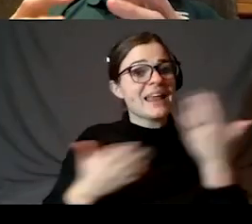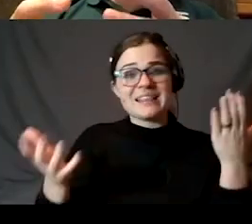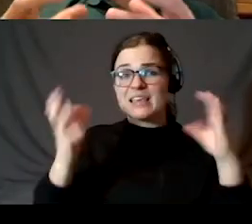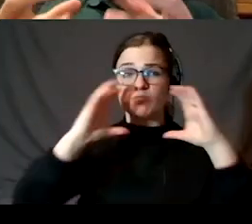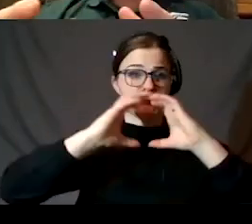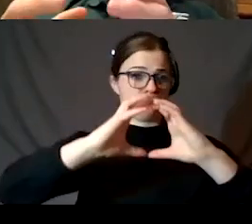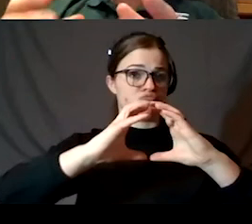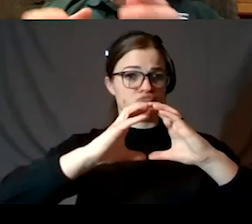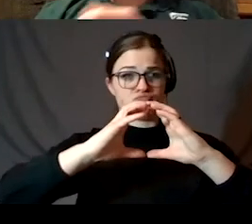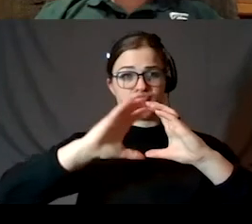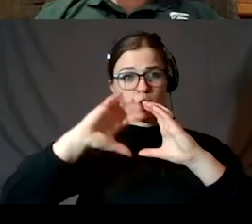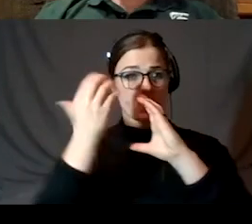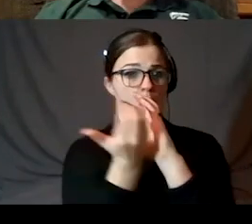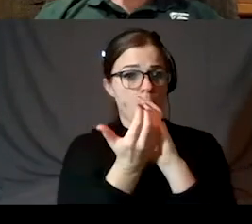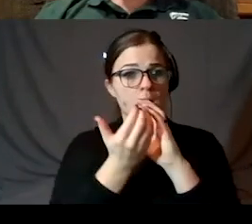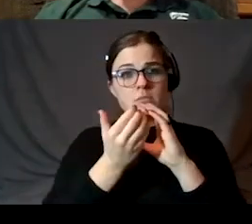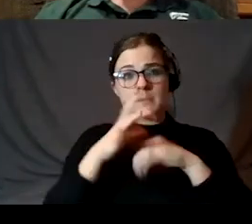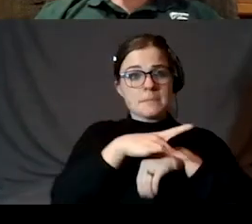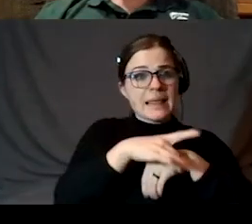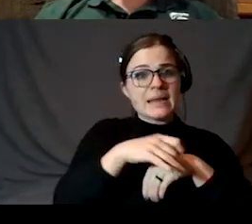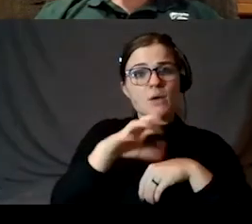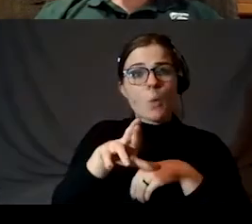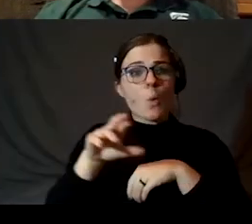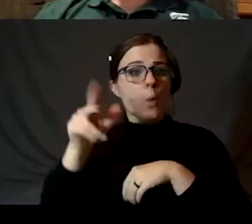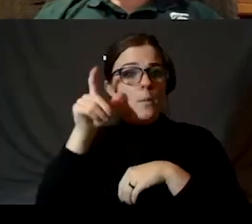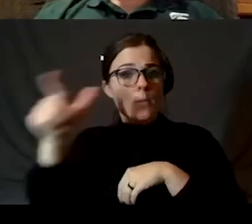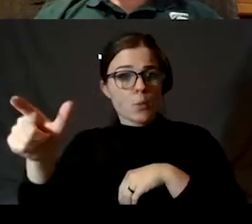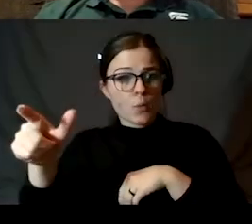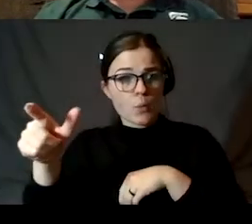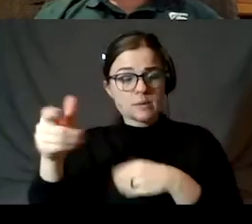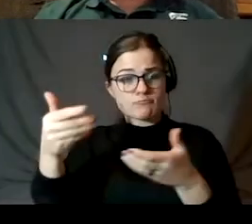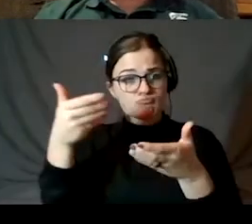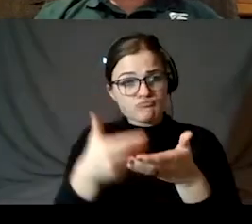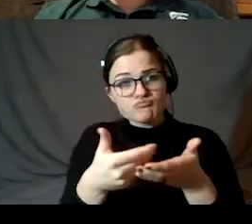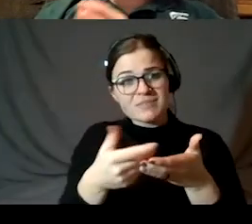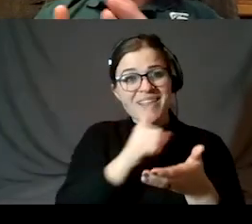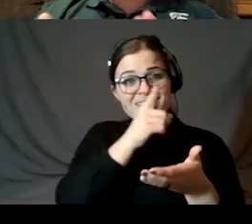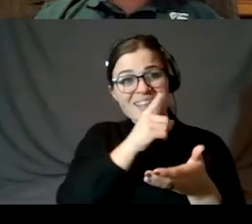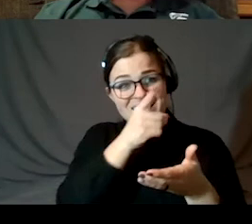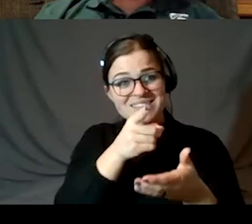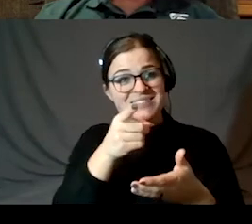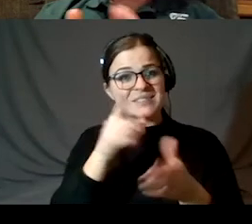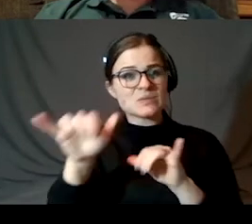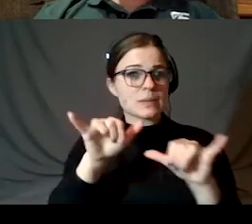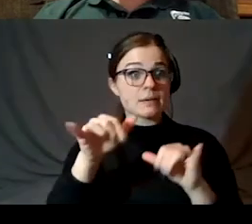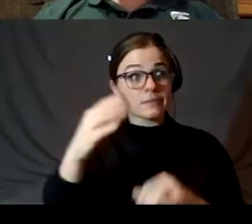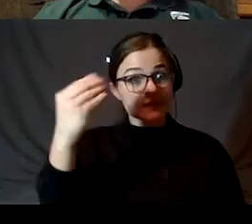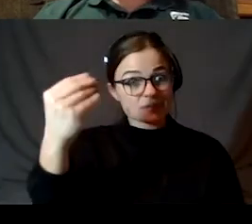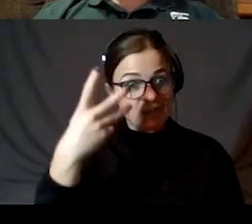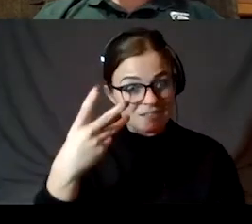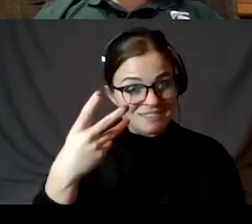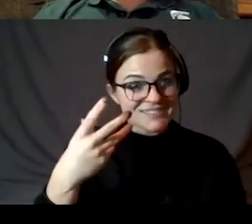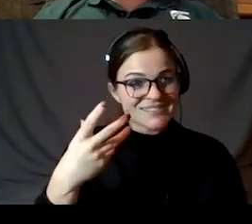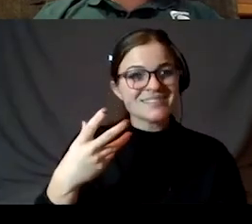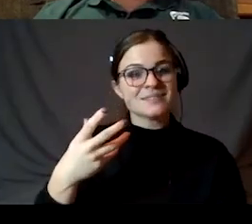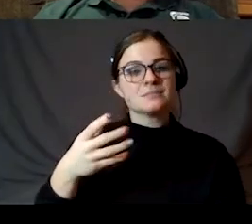body in any planet or moon that is near a source of light, in other words, a sun will